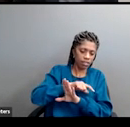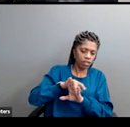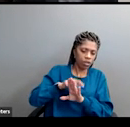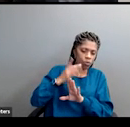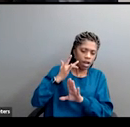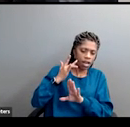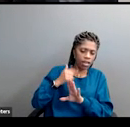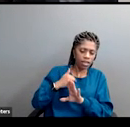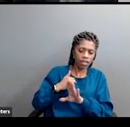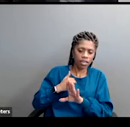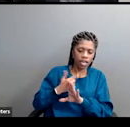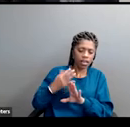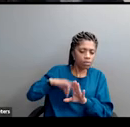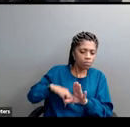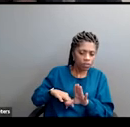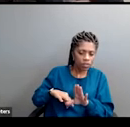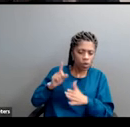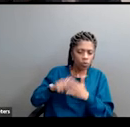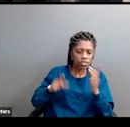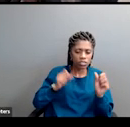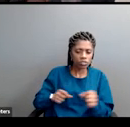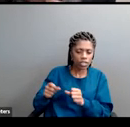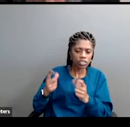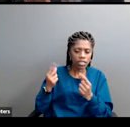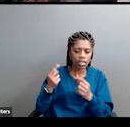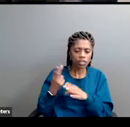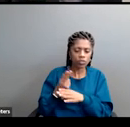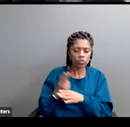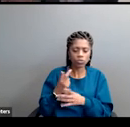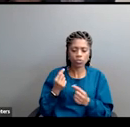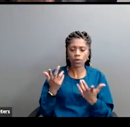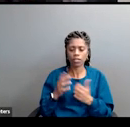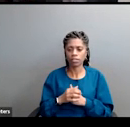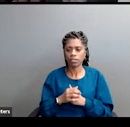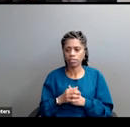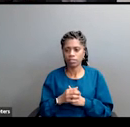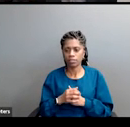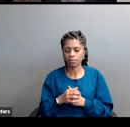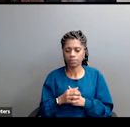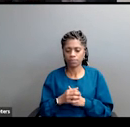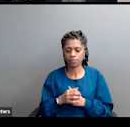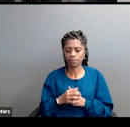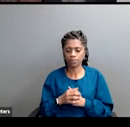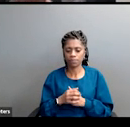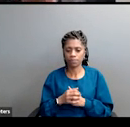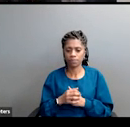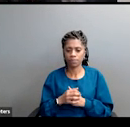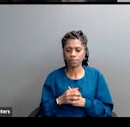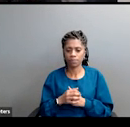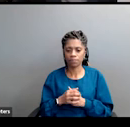it? How do they profit? And I want to suggest, again, I want to reiterate, this is, I think,